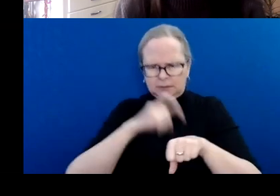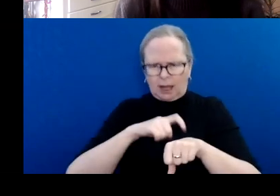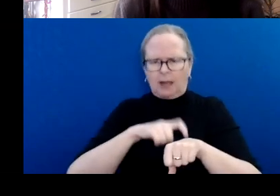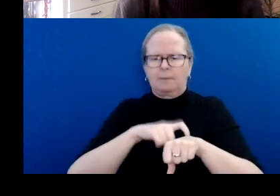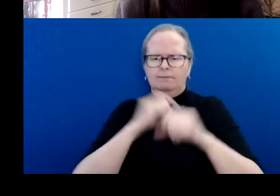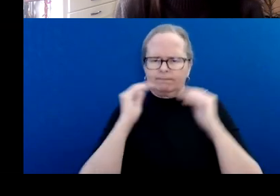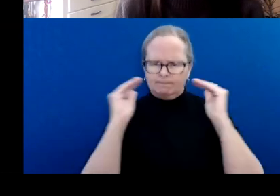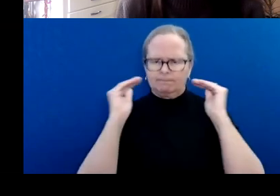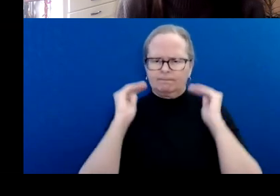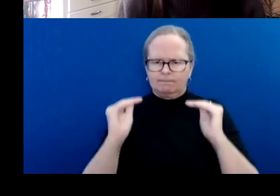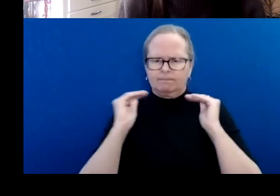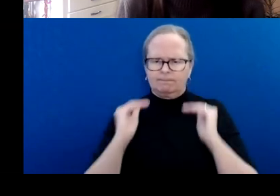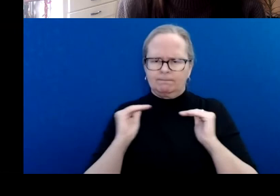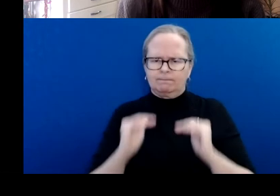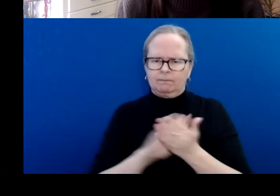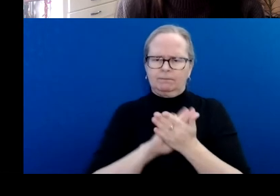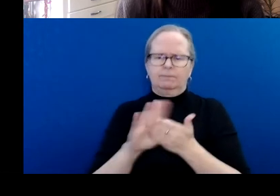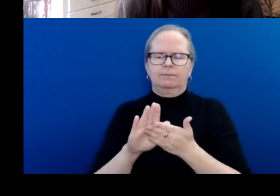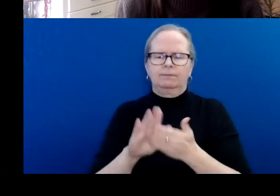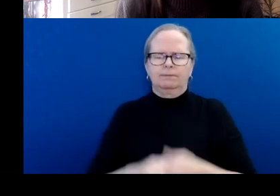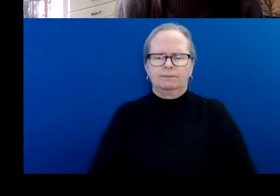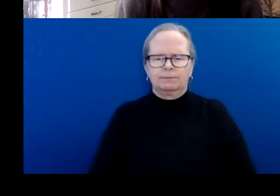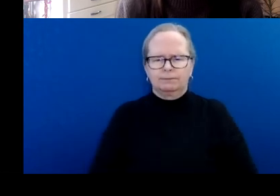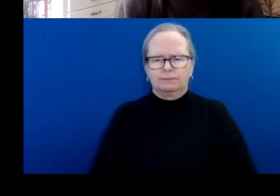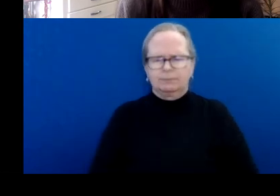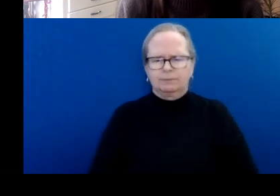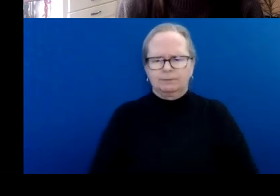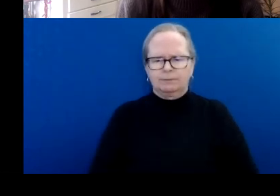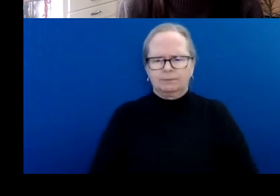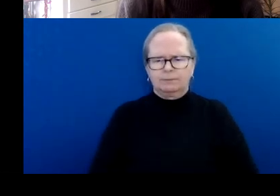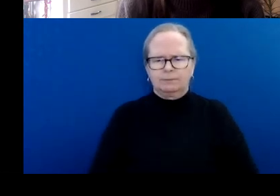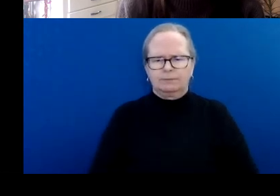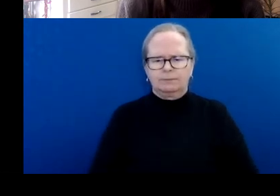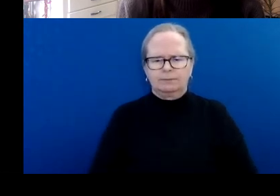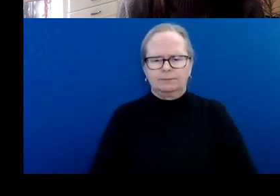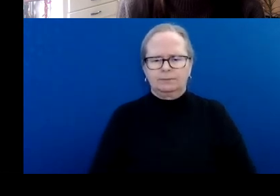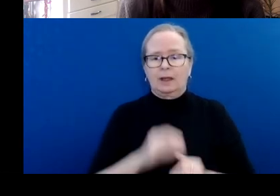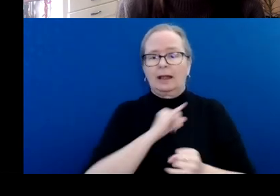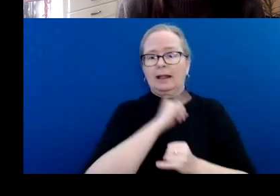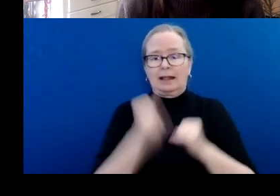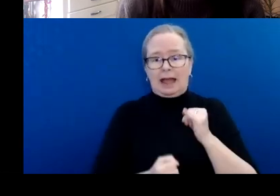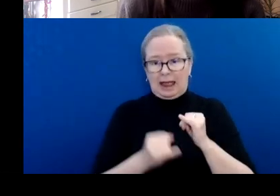Lastly, it's important to consider the tax implications of receiving a grant.